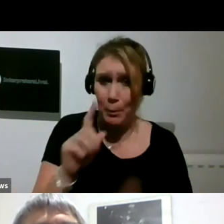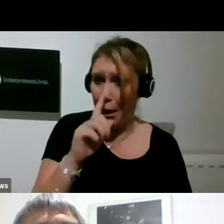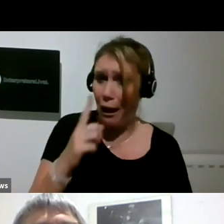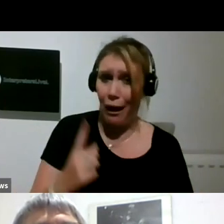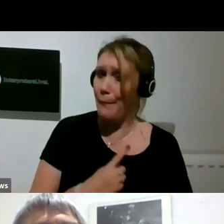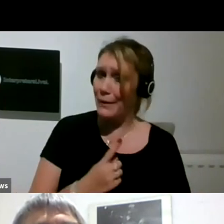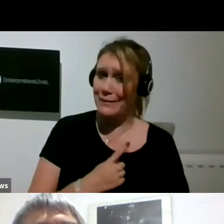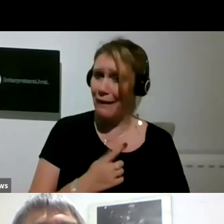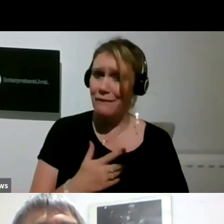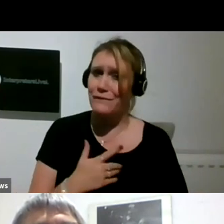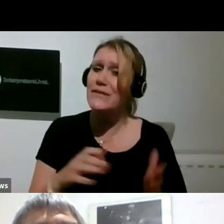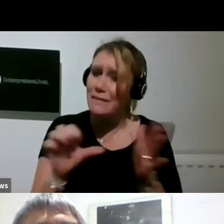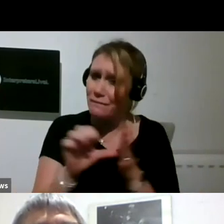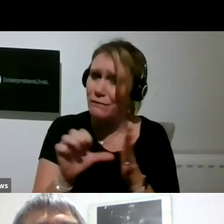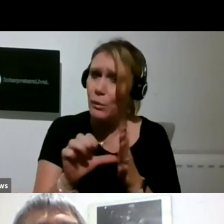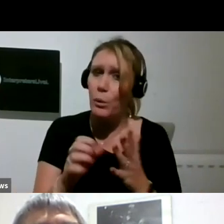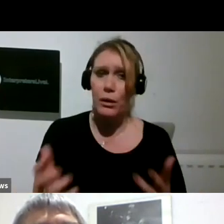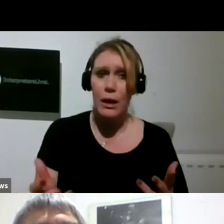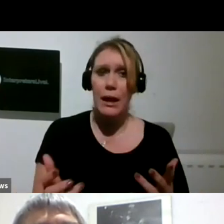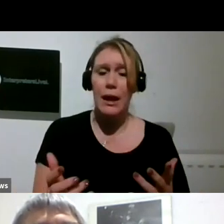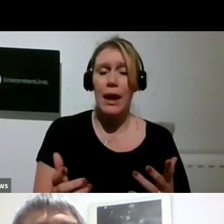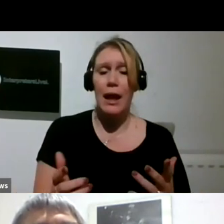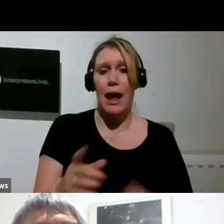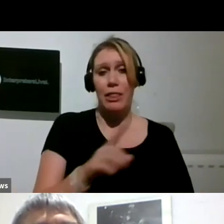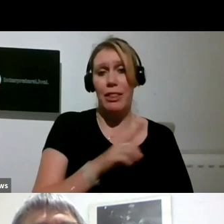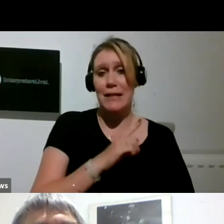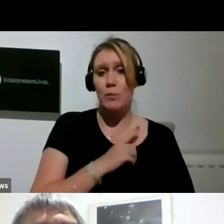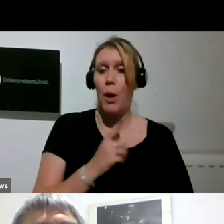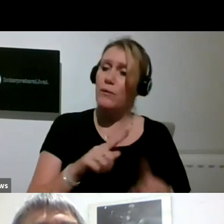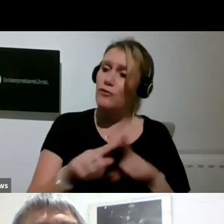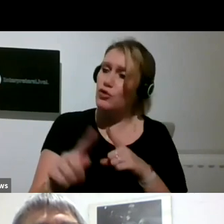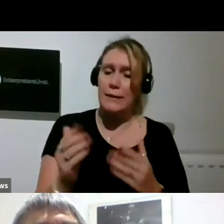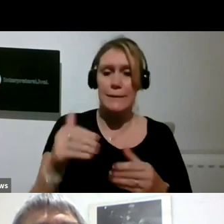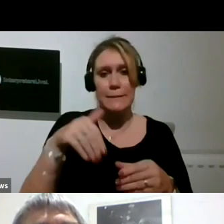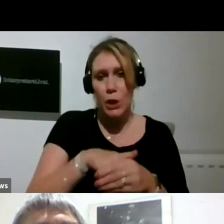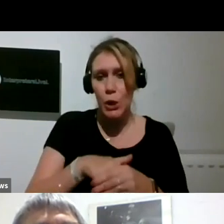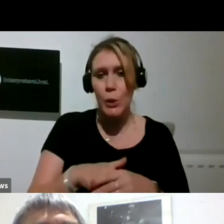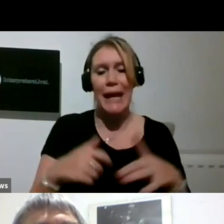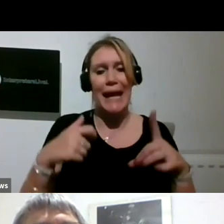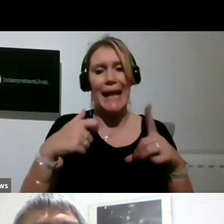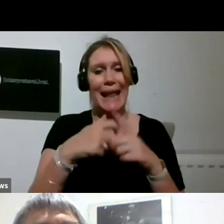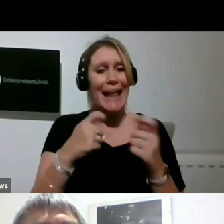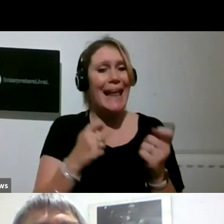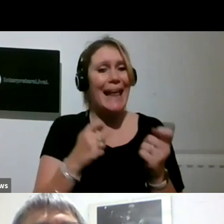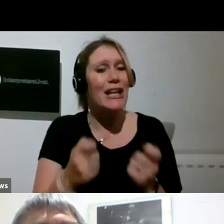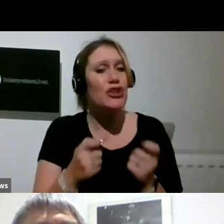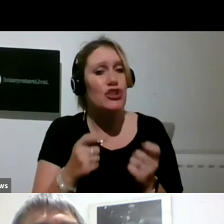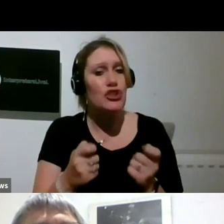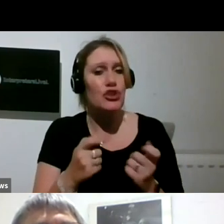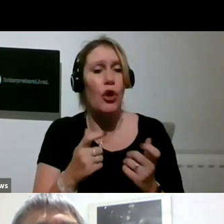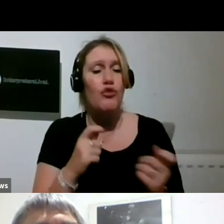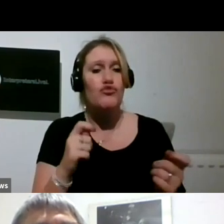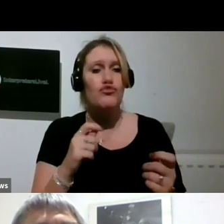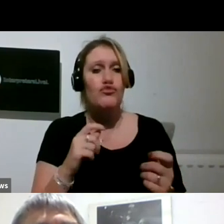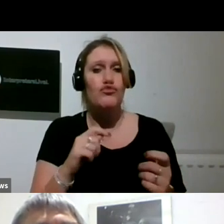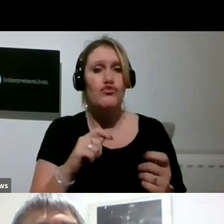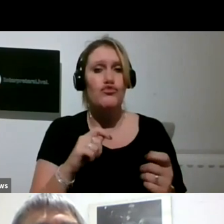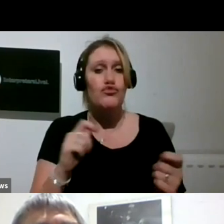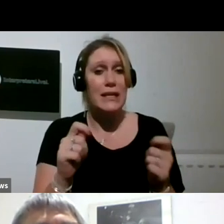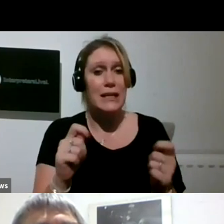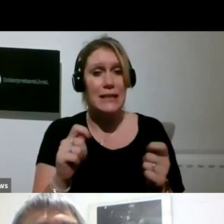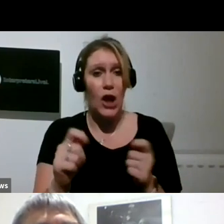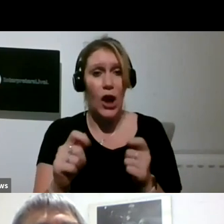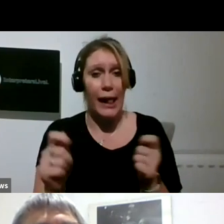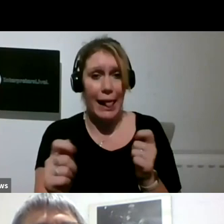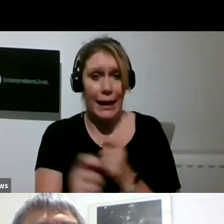really tried to embed kitchen recycling, in particular, into our work. And that's been a real change for Together, because it